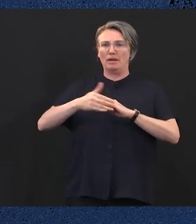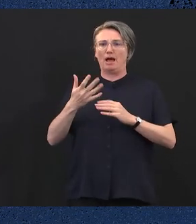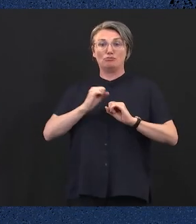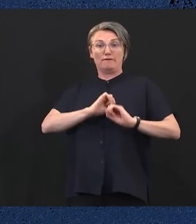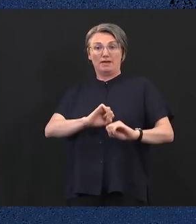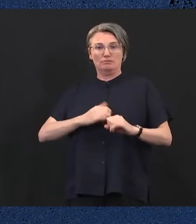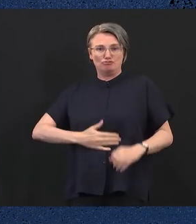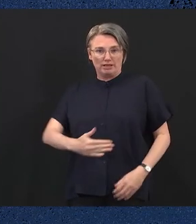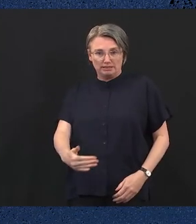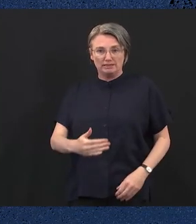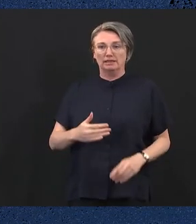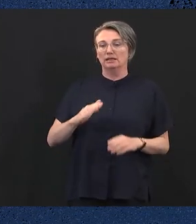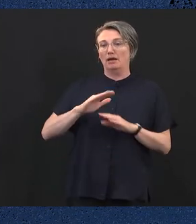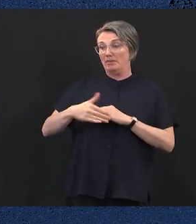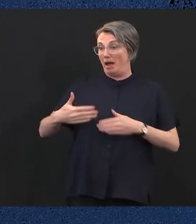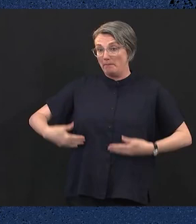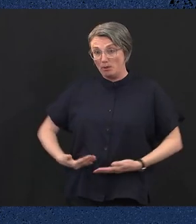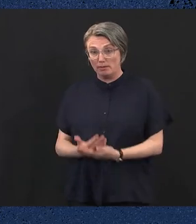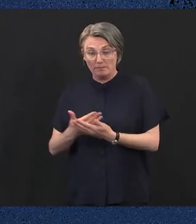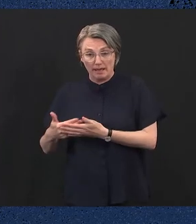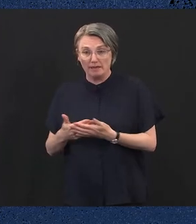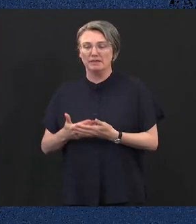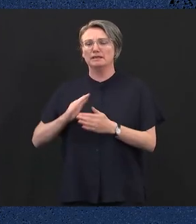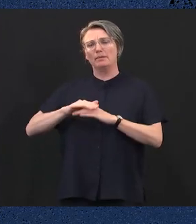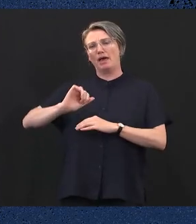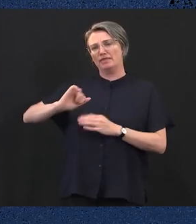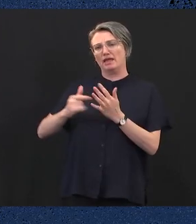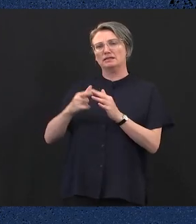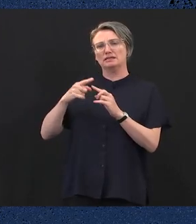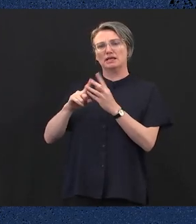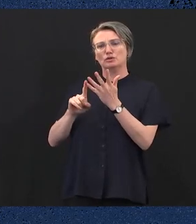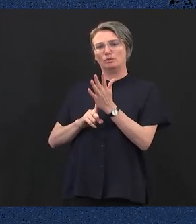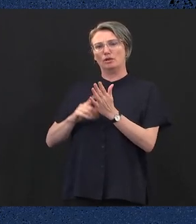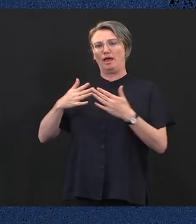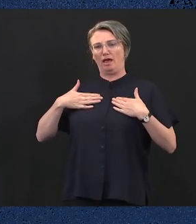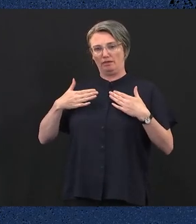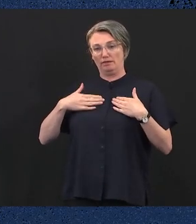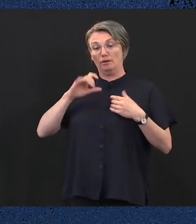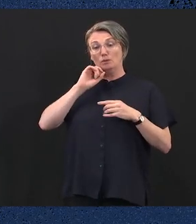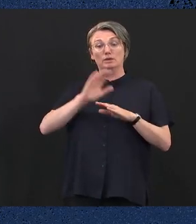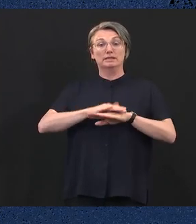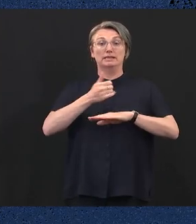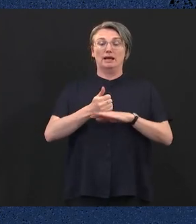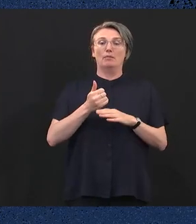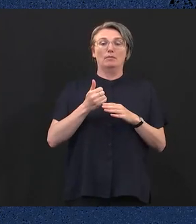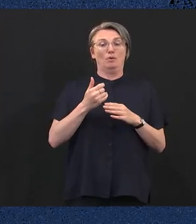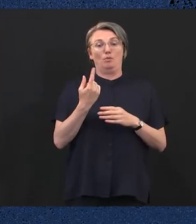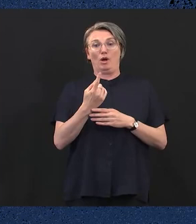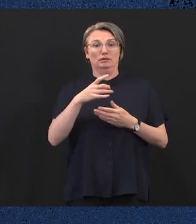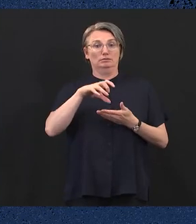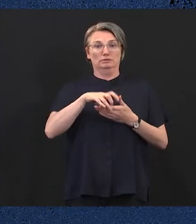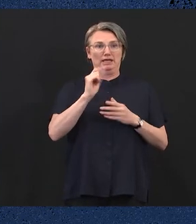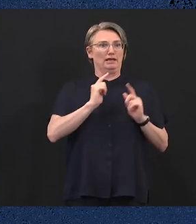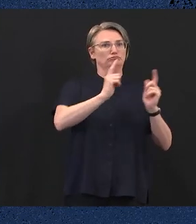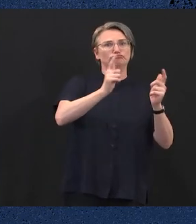health. The government will establish a mobile women's health clinic to visit remote parts of the state to